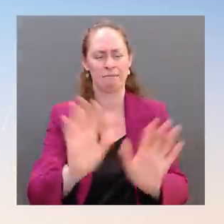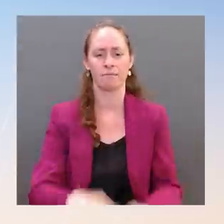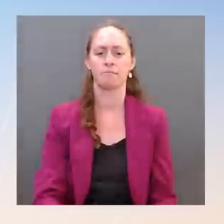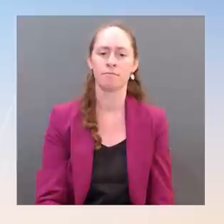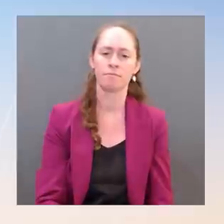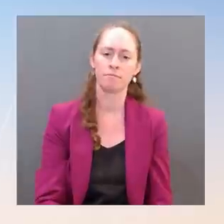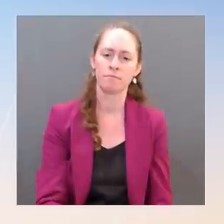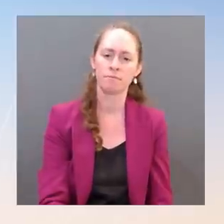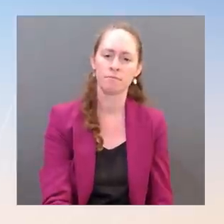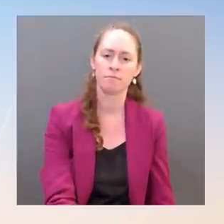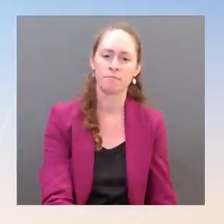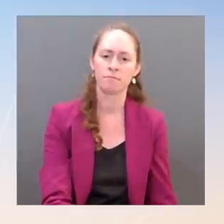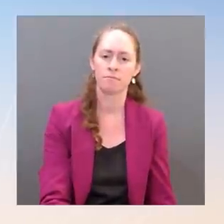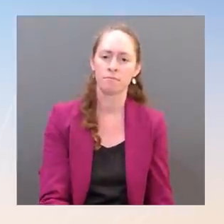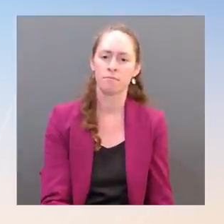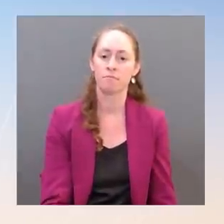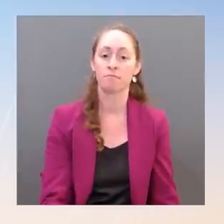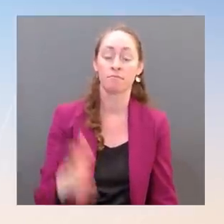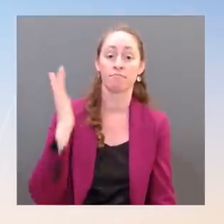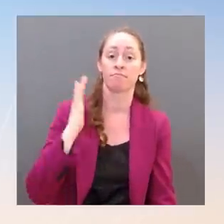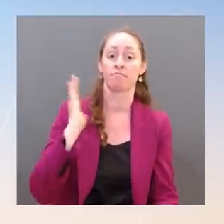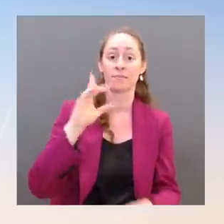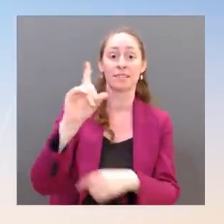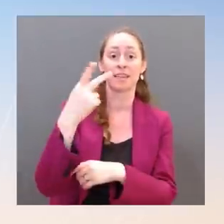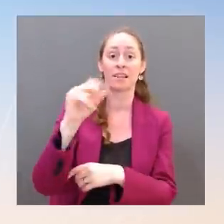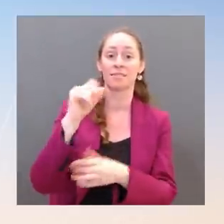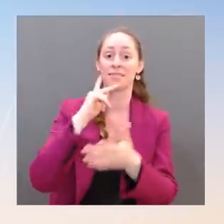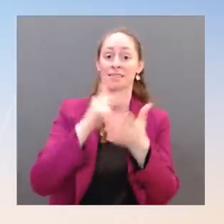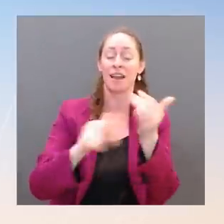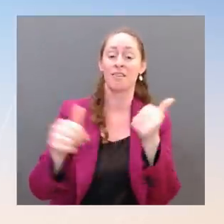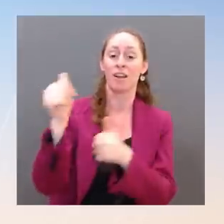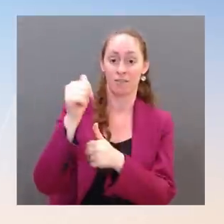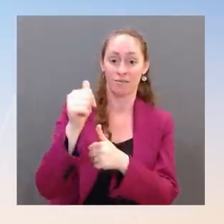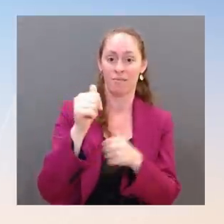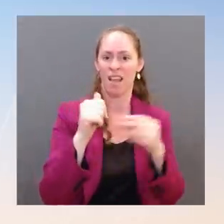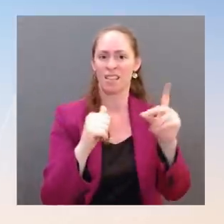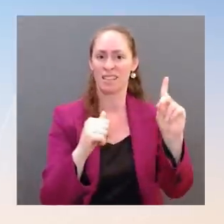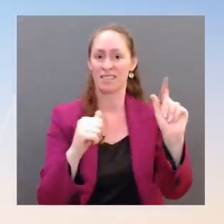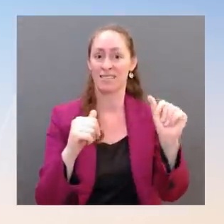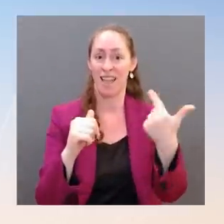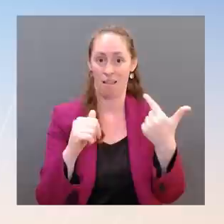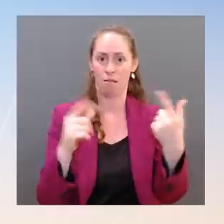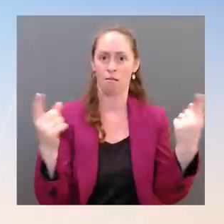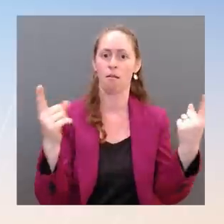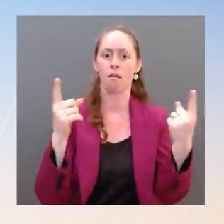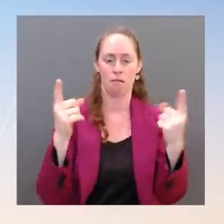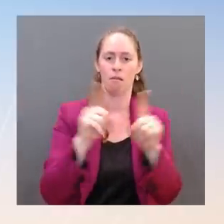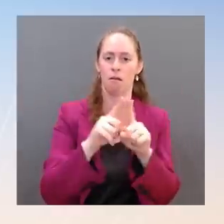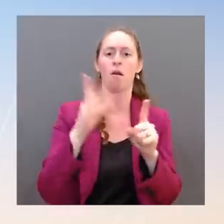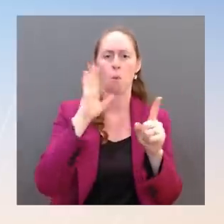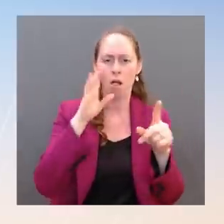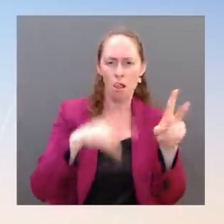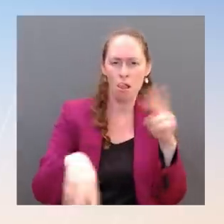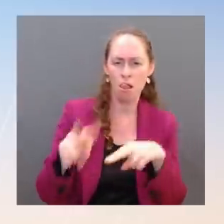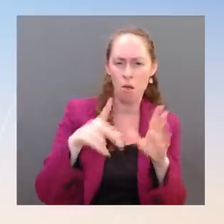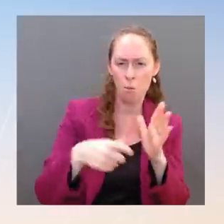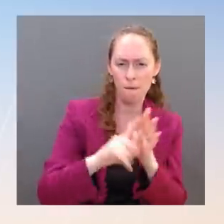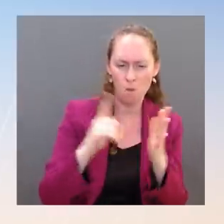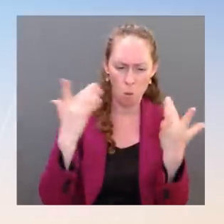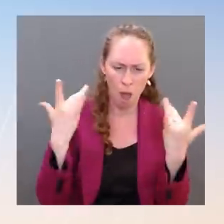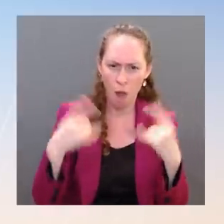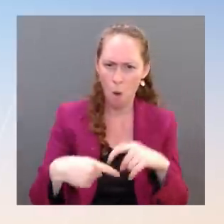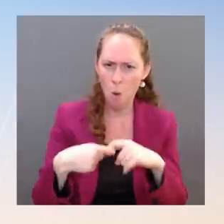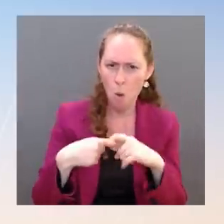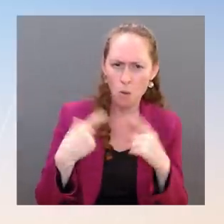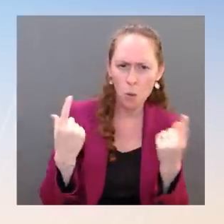DAG Jamie Gorlick to lead a thorough review — this is the pause that I was talking about — an assessment as members